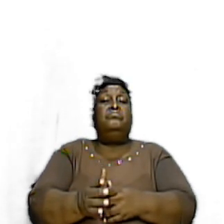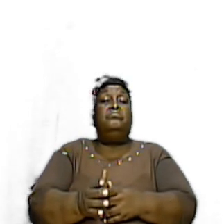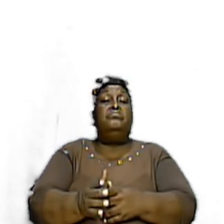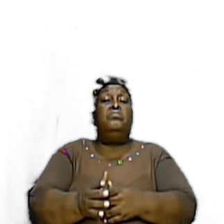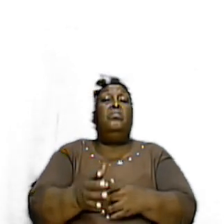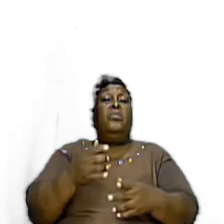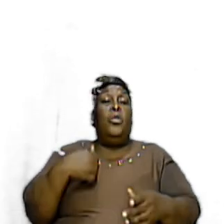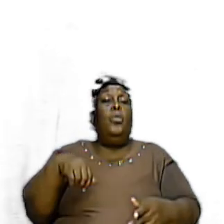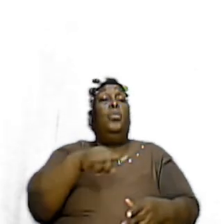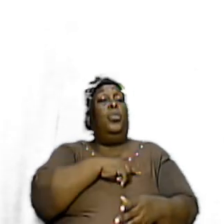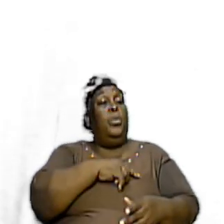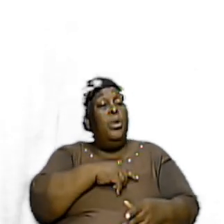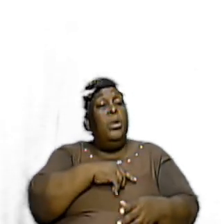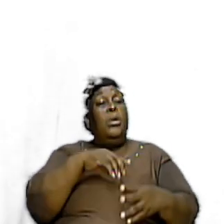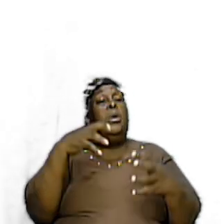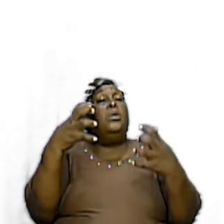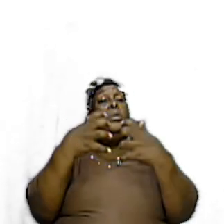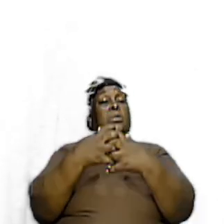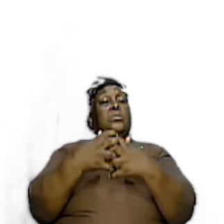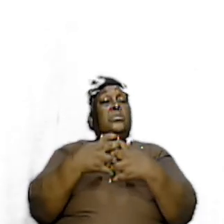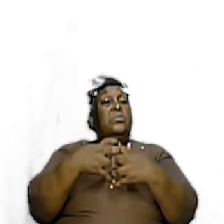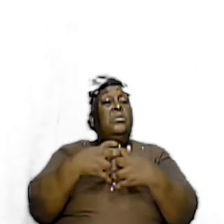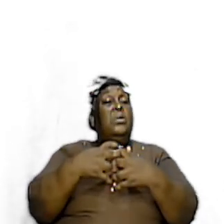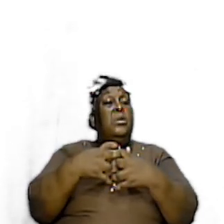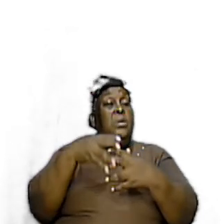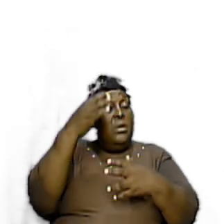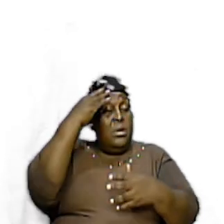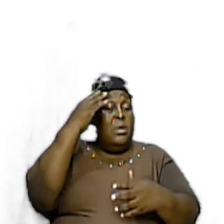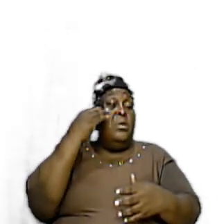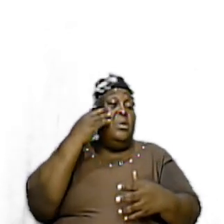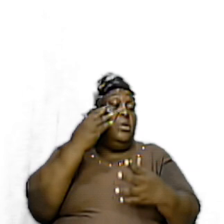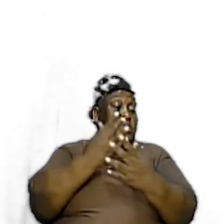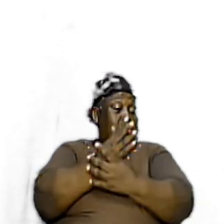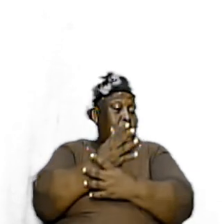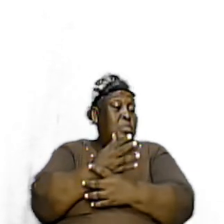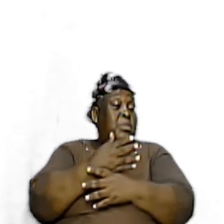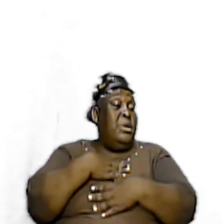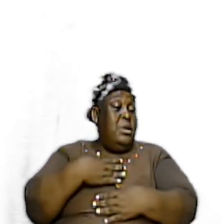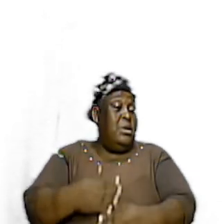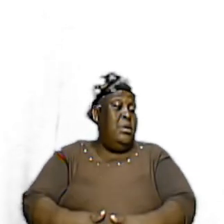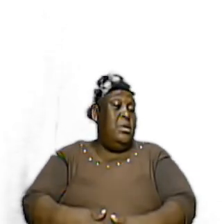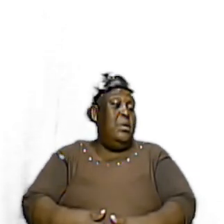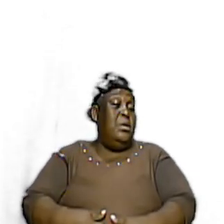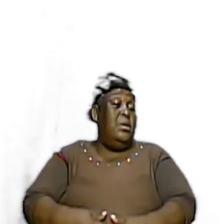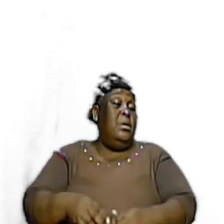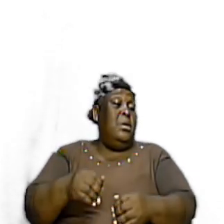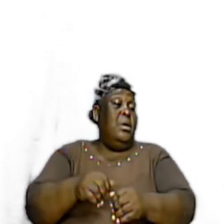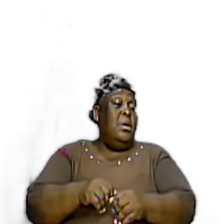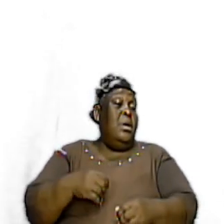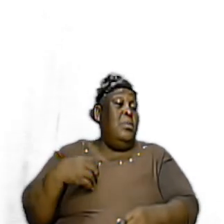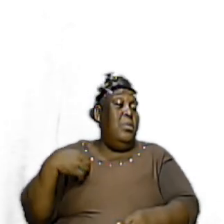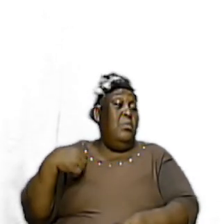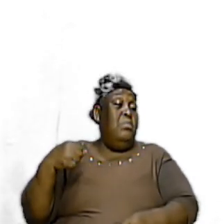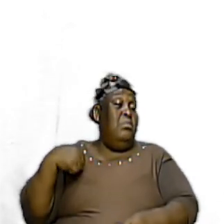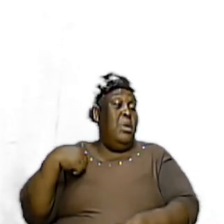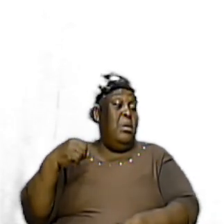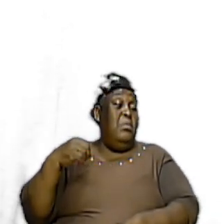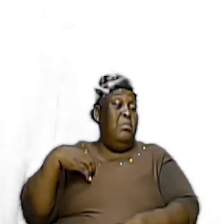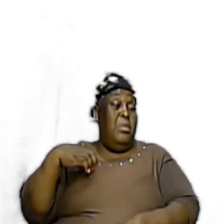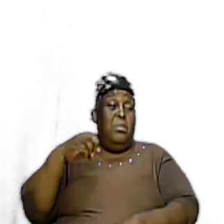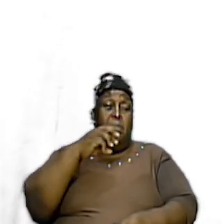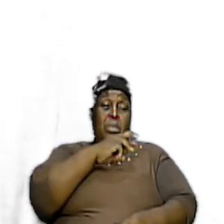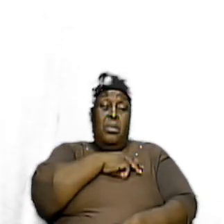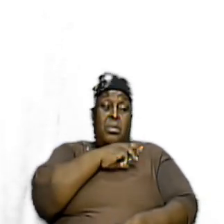But we are connected To the head Through the body And we are members And every member Have different things To do But